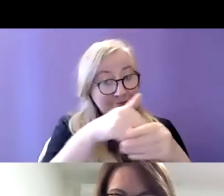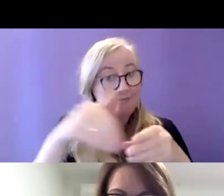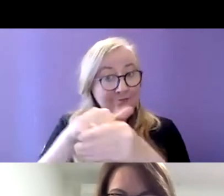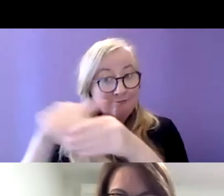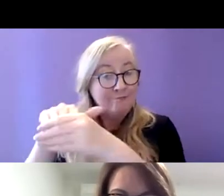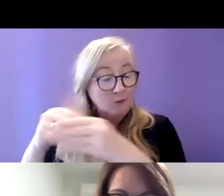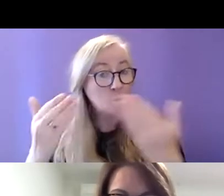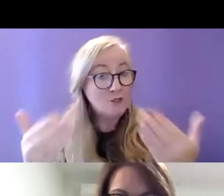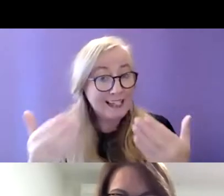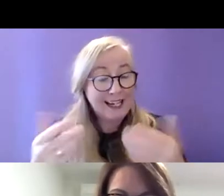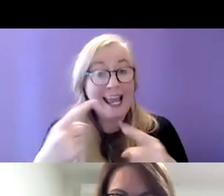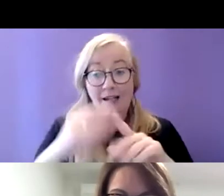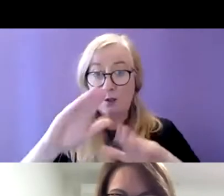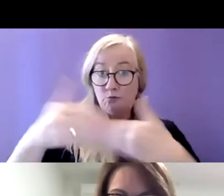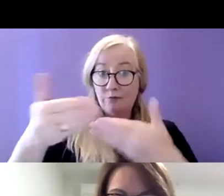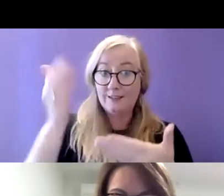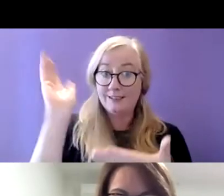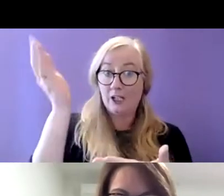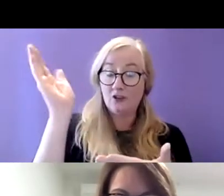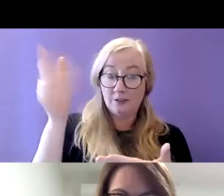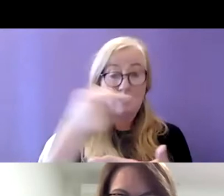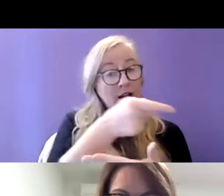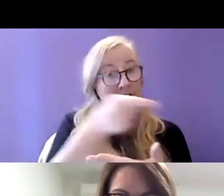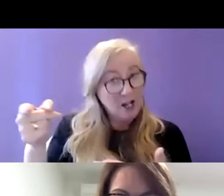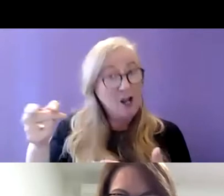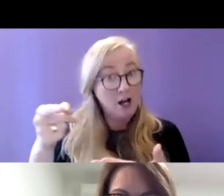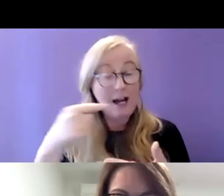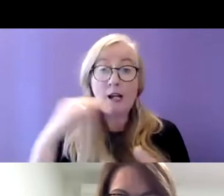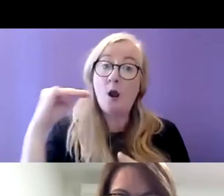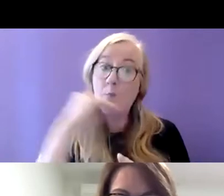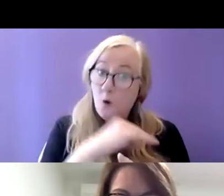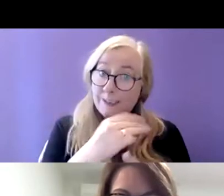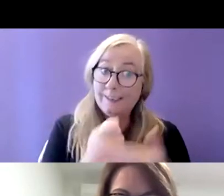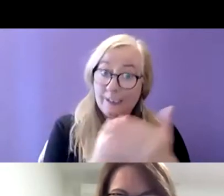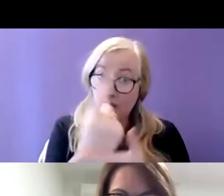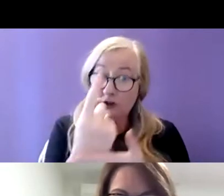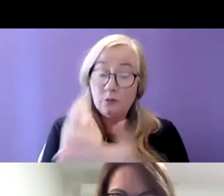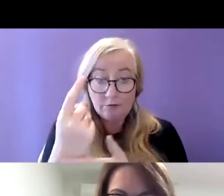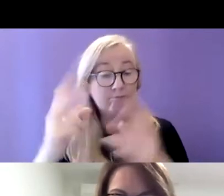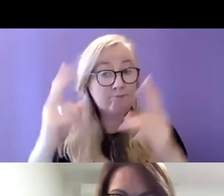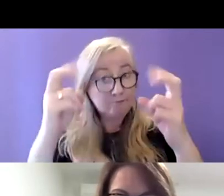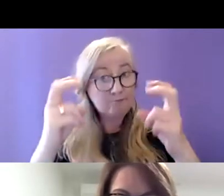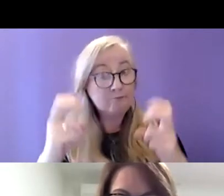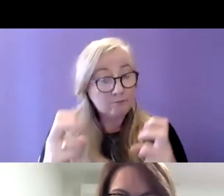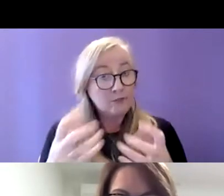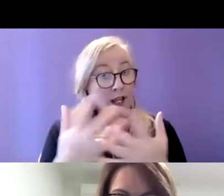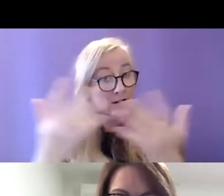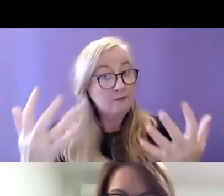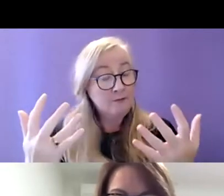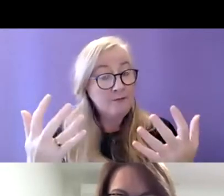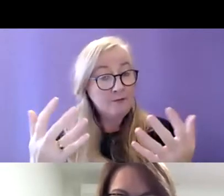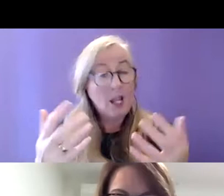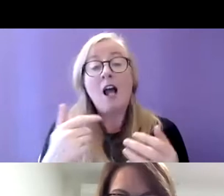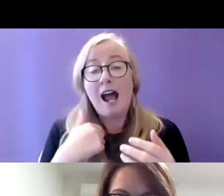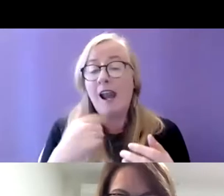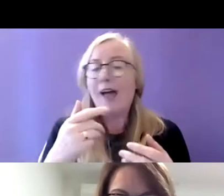and for the presentations that were given I think we've discussed some important issues and I may be